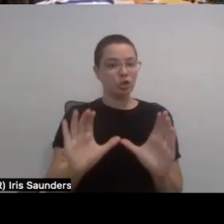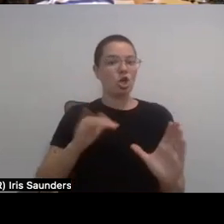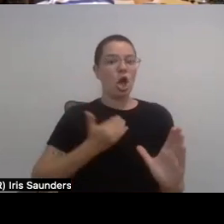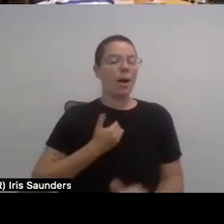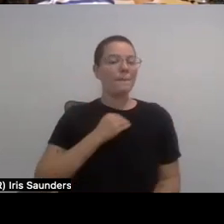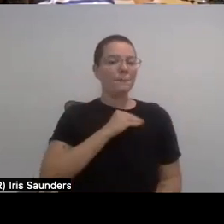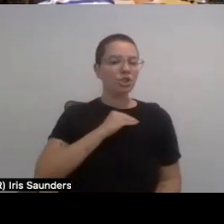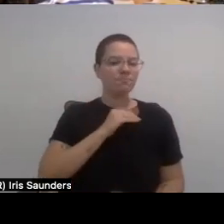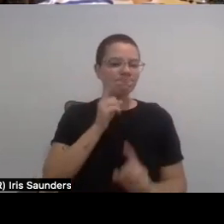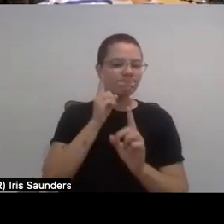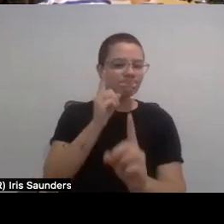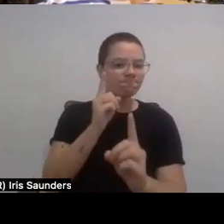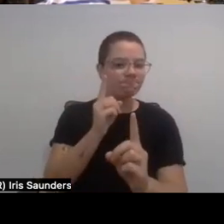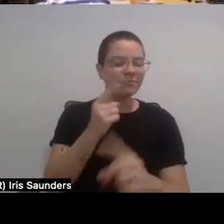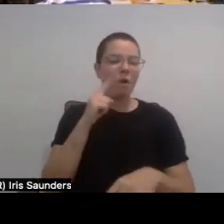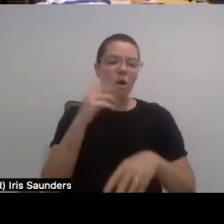inclusive representation.